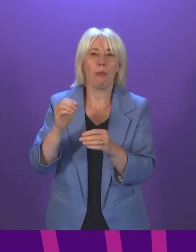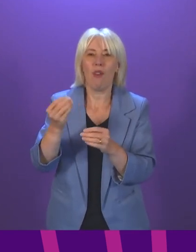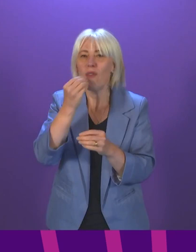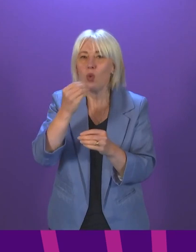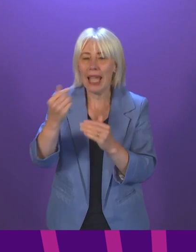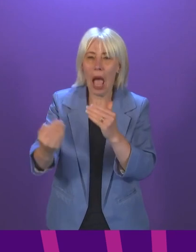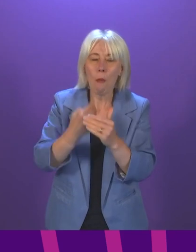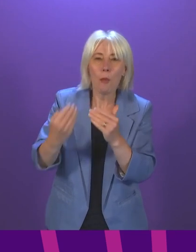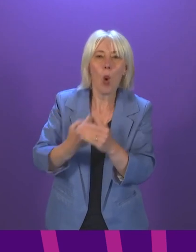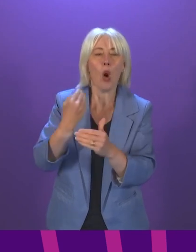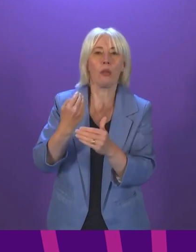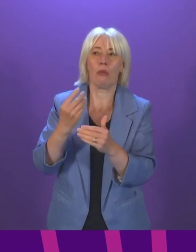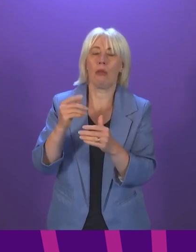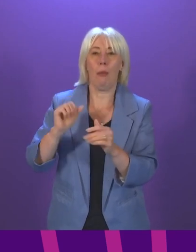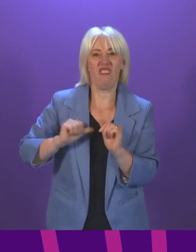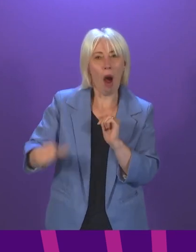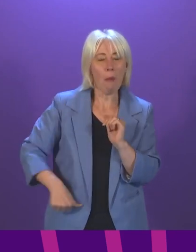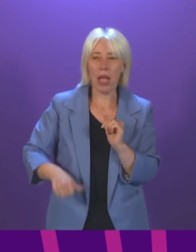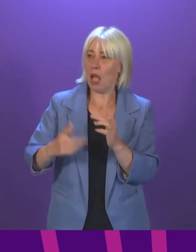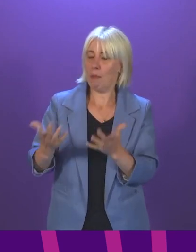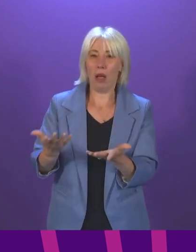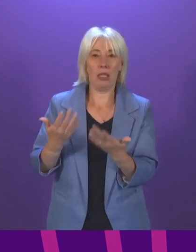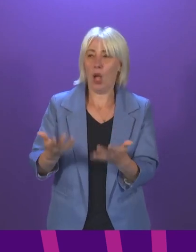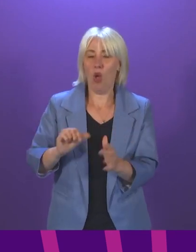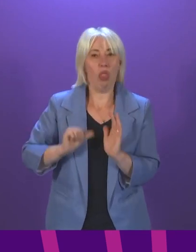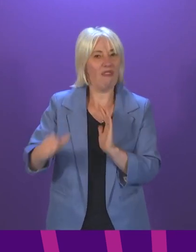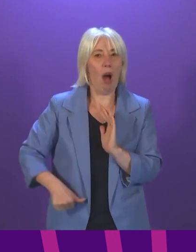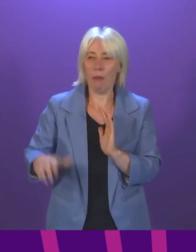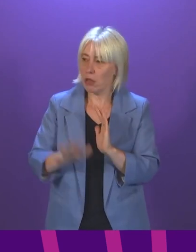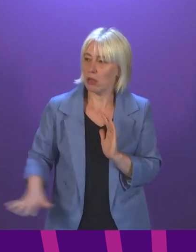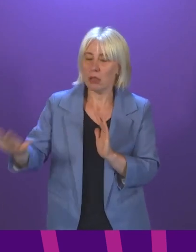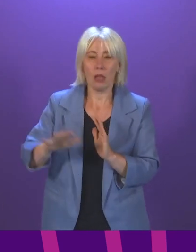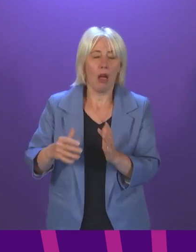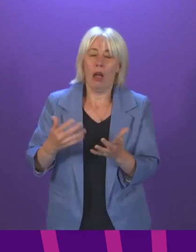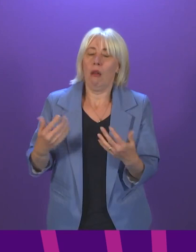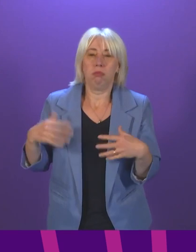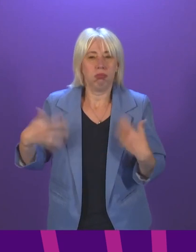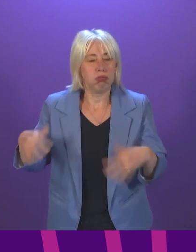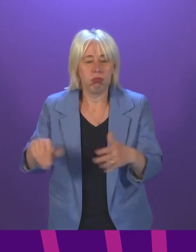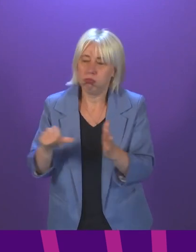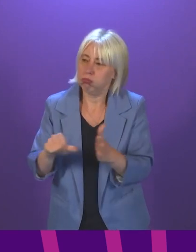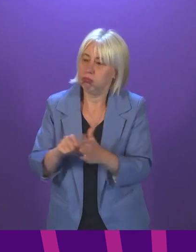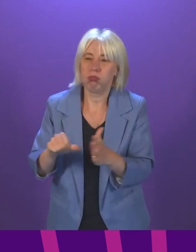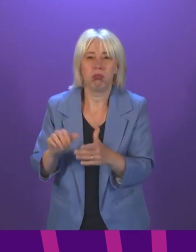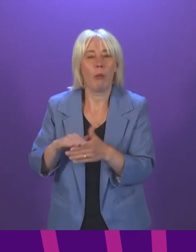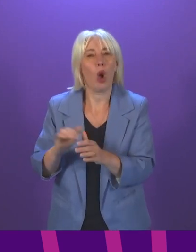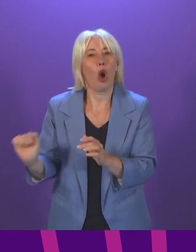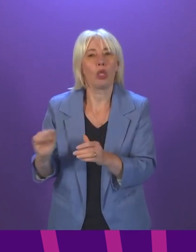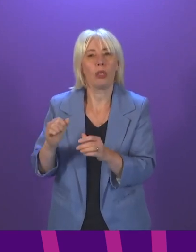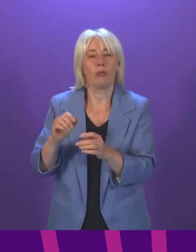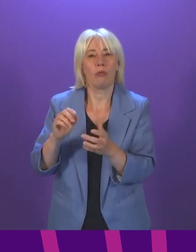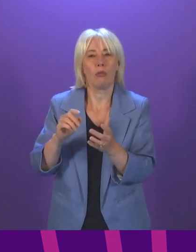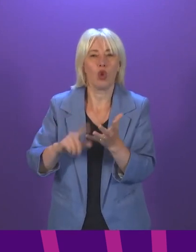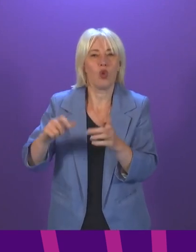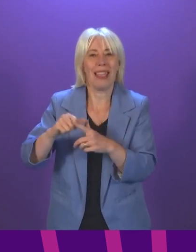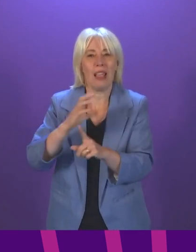Scotland's vital food and farming sector finds itself paying a price for the Tories' extreme Brexit plans. Does the First Minister